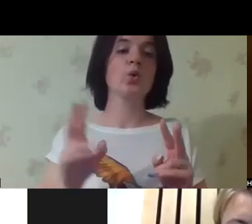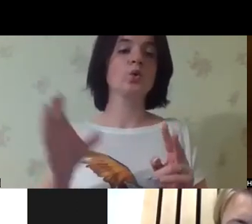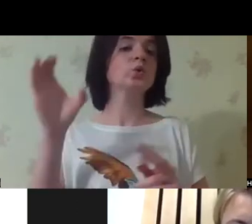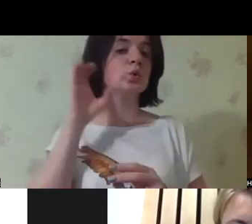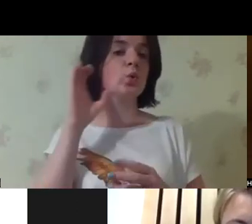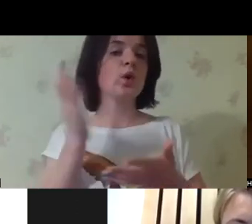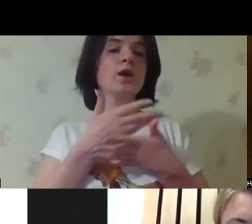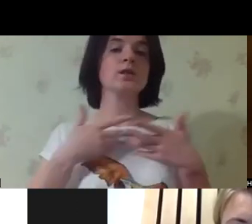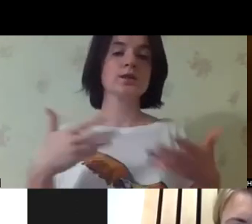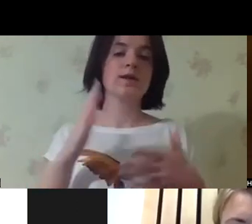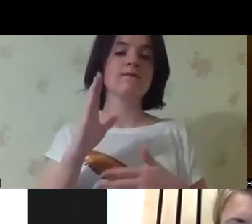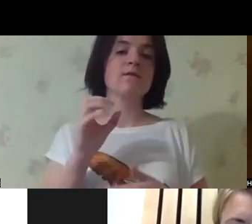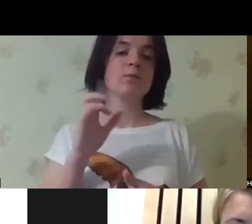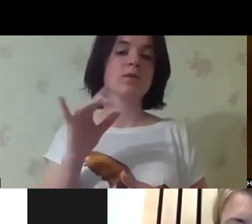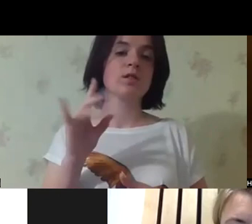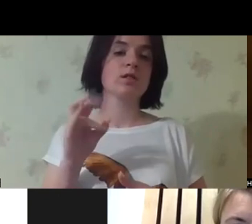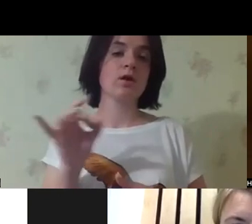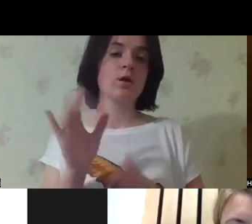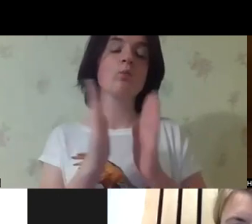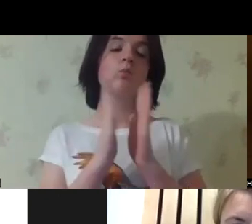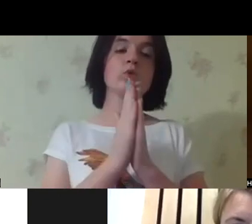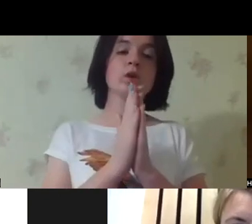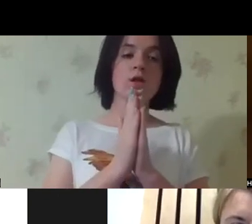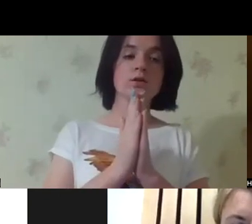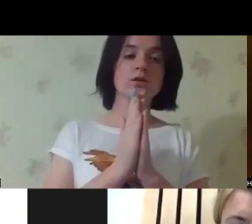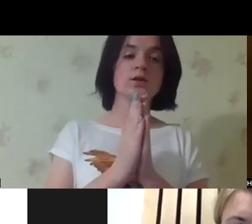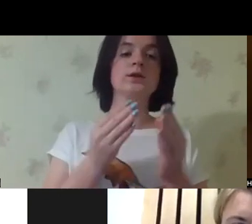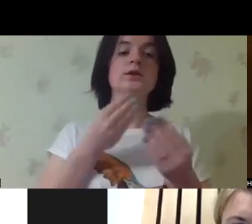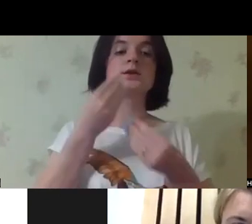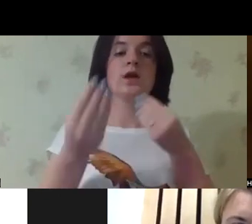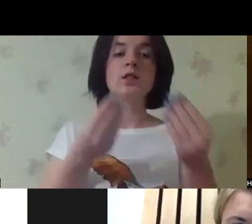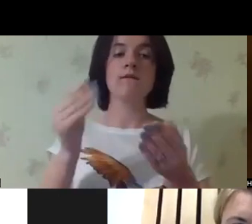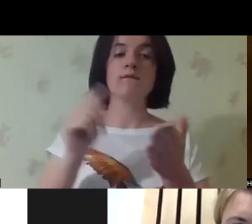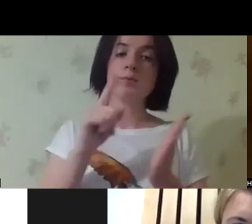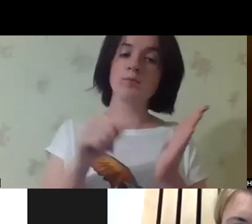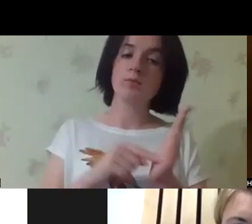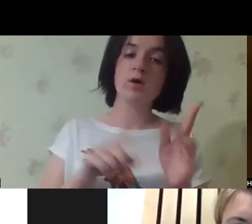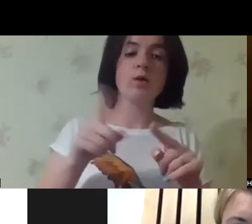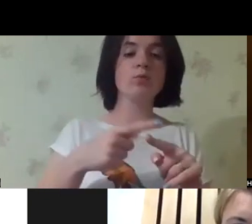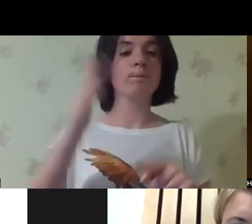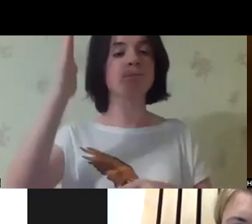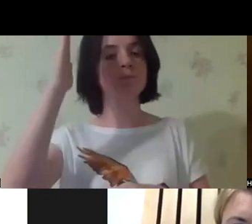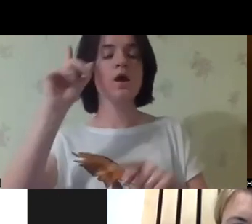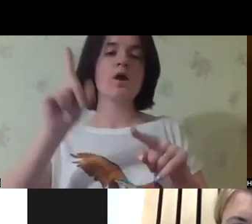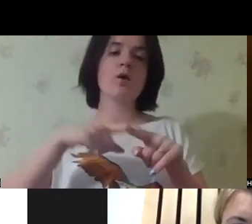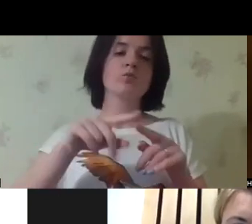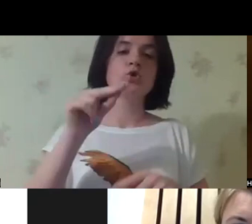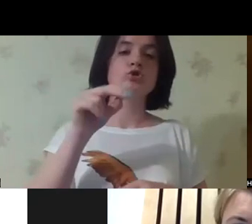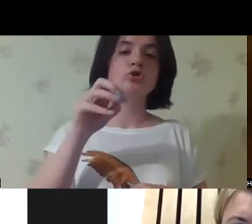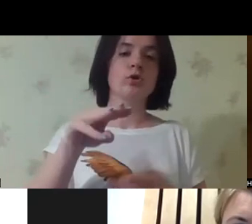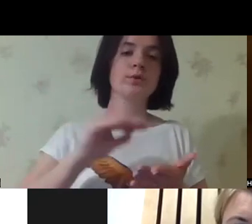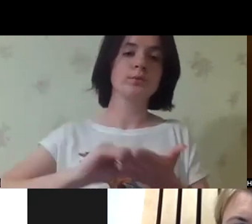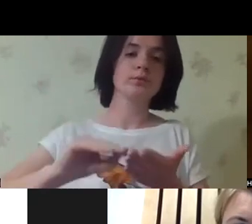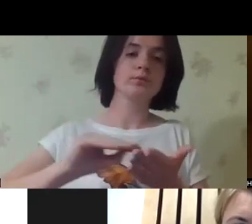from the attendees of our webinar. Those who are listening to us,